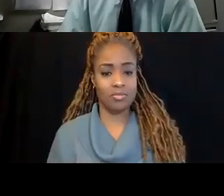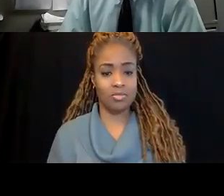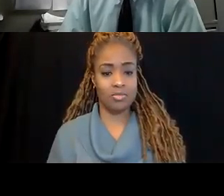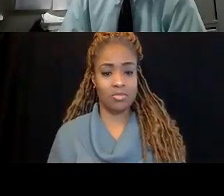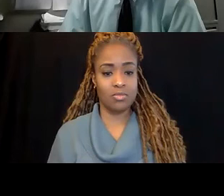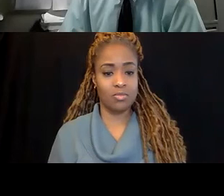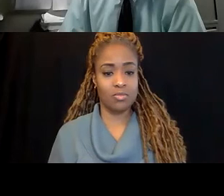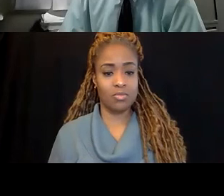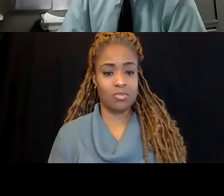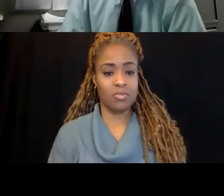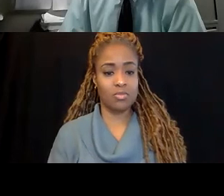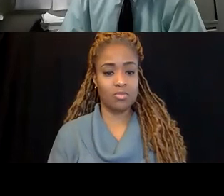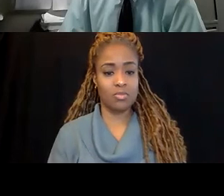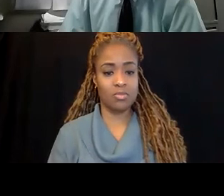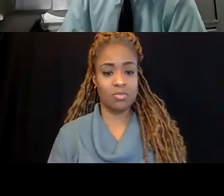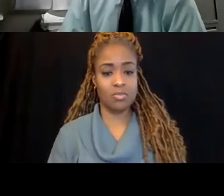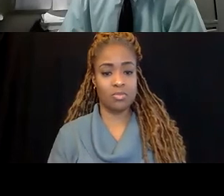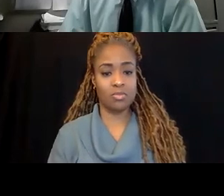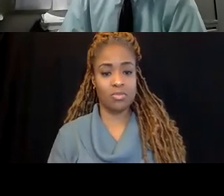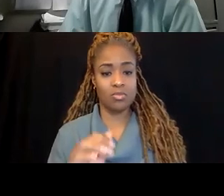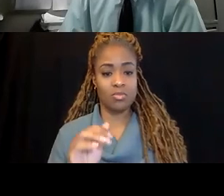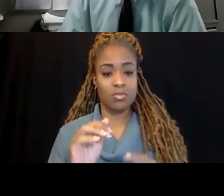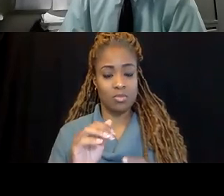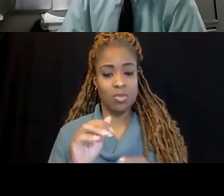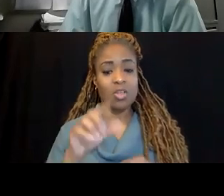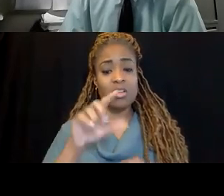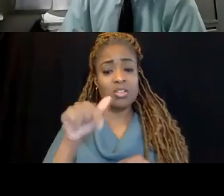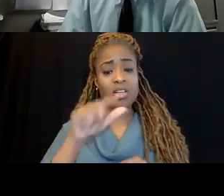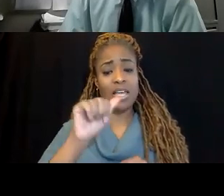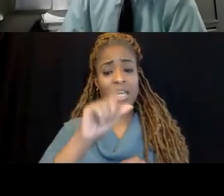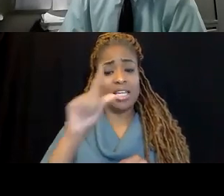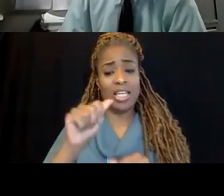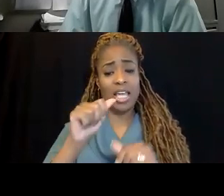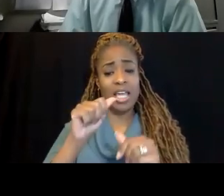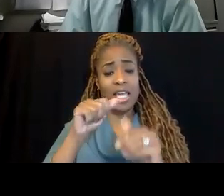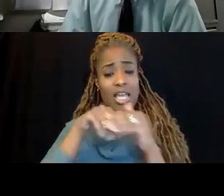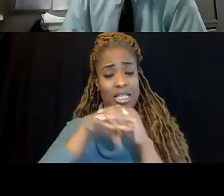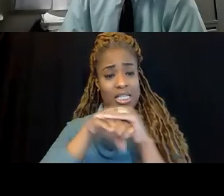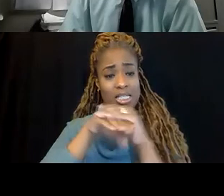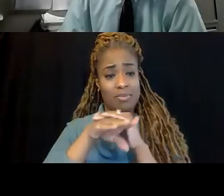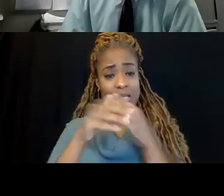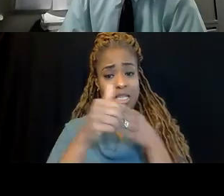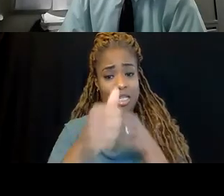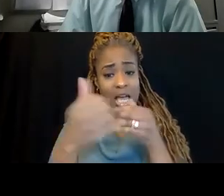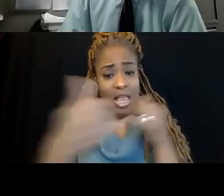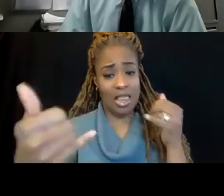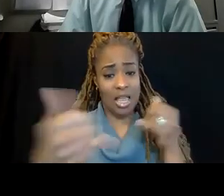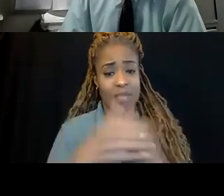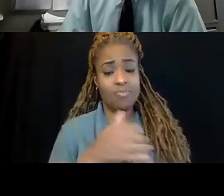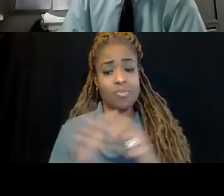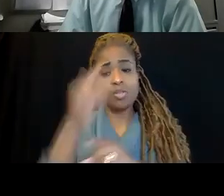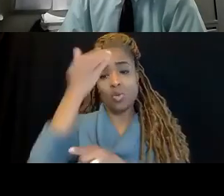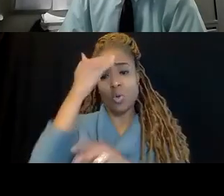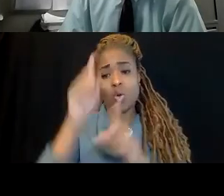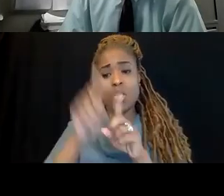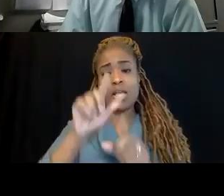Yeah, Lawrence, this is the ADA accessibility guidelines. It's also known as the